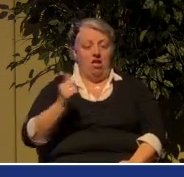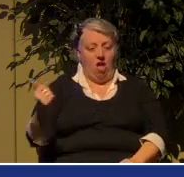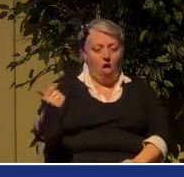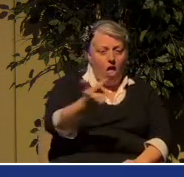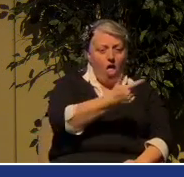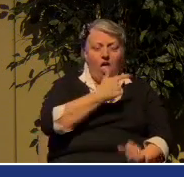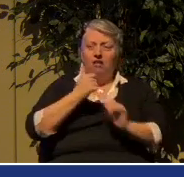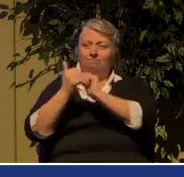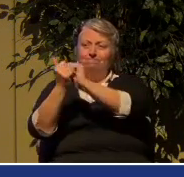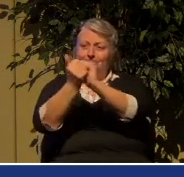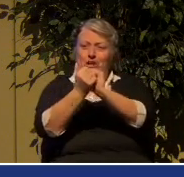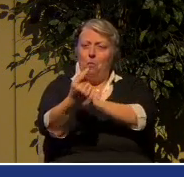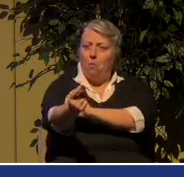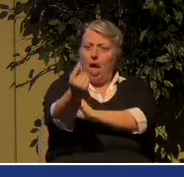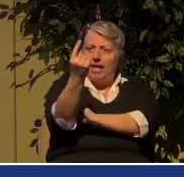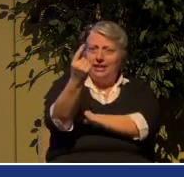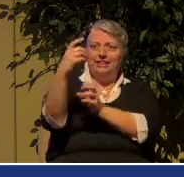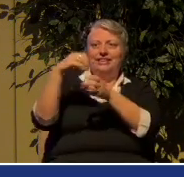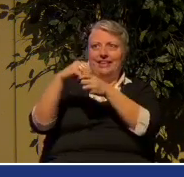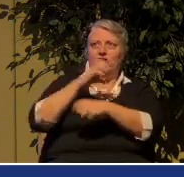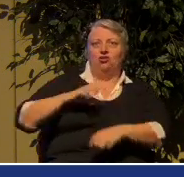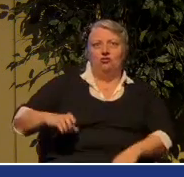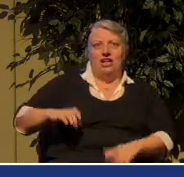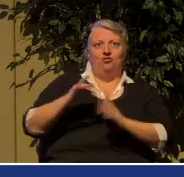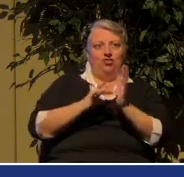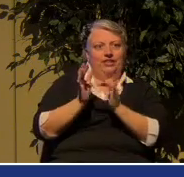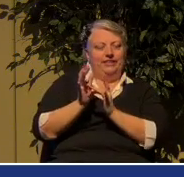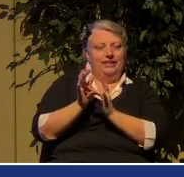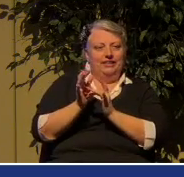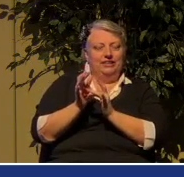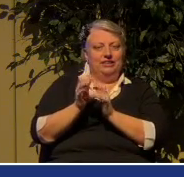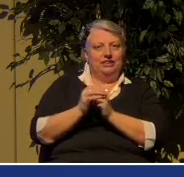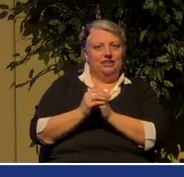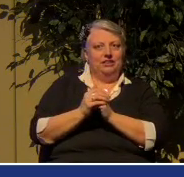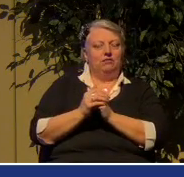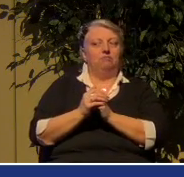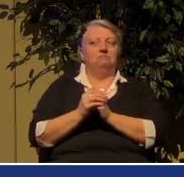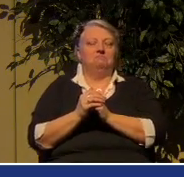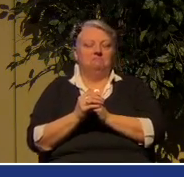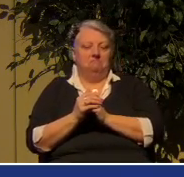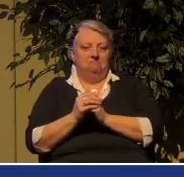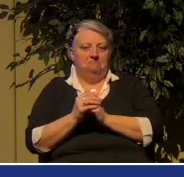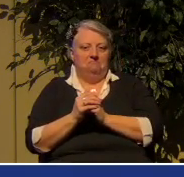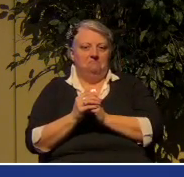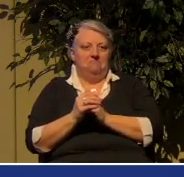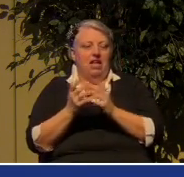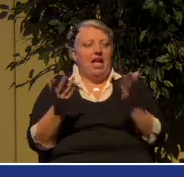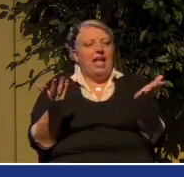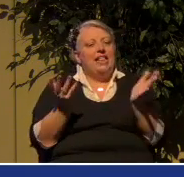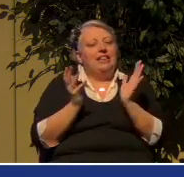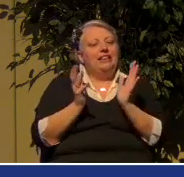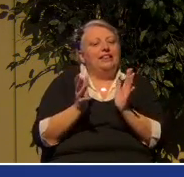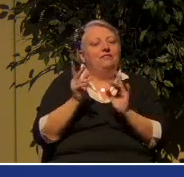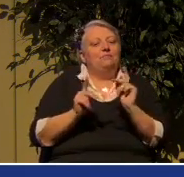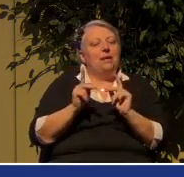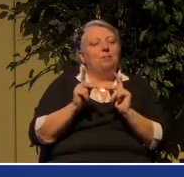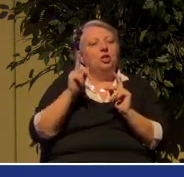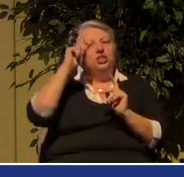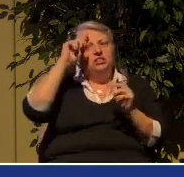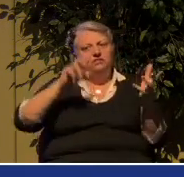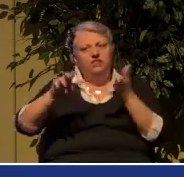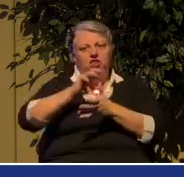And so, the tide has swung. But what it does is it leaves a lot of people confused.